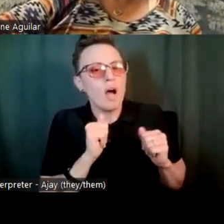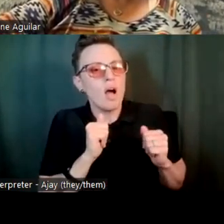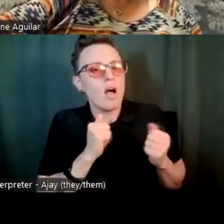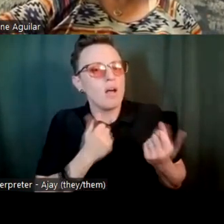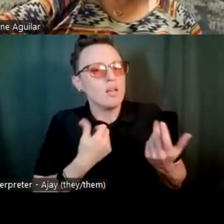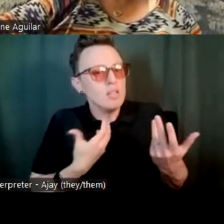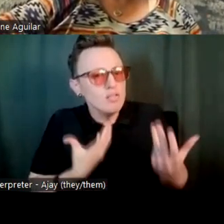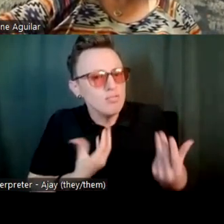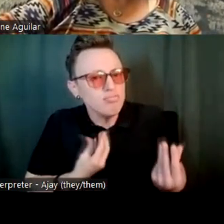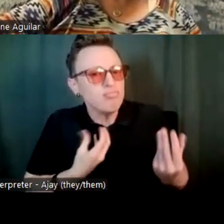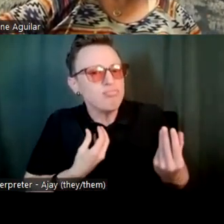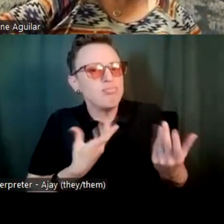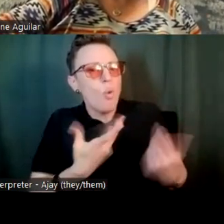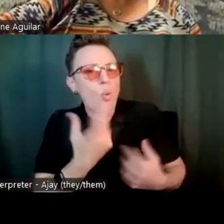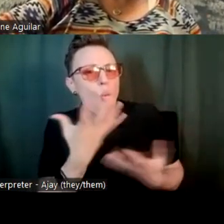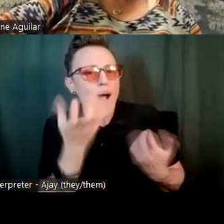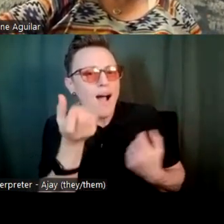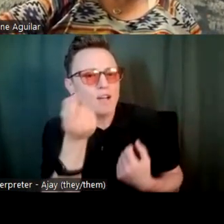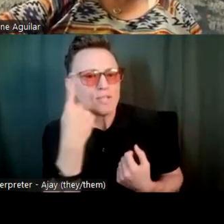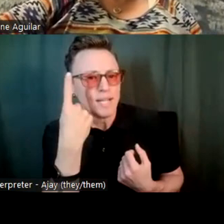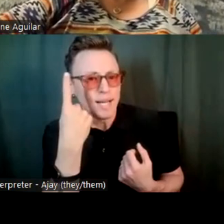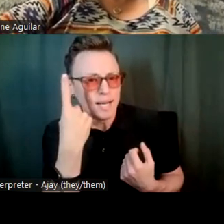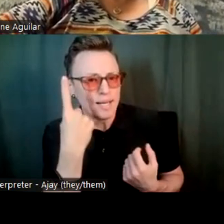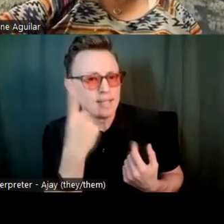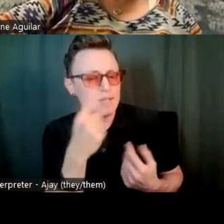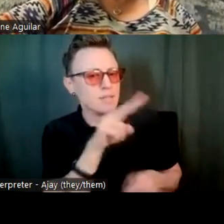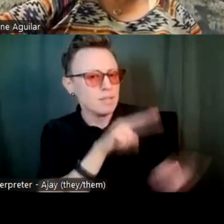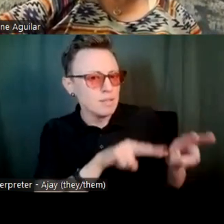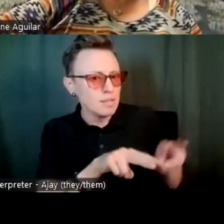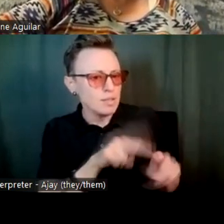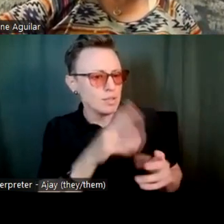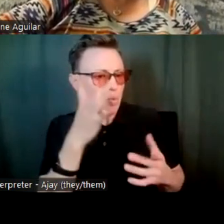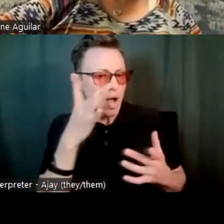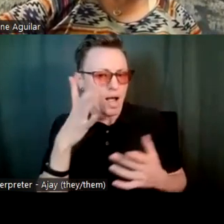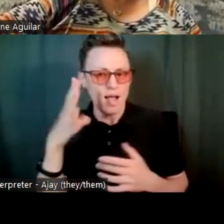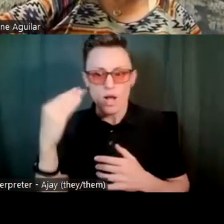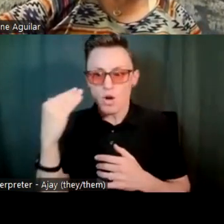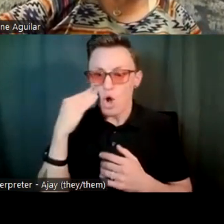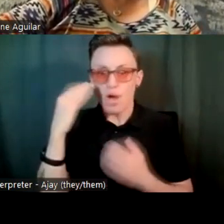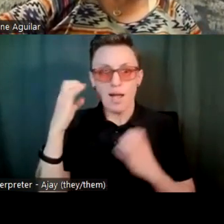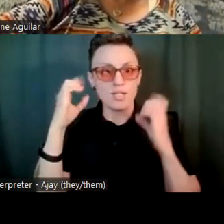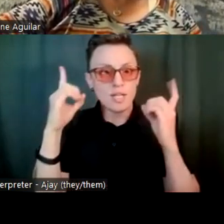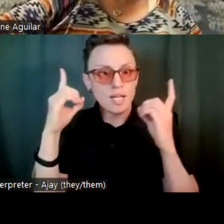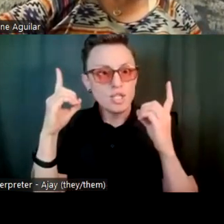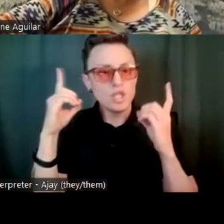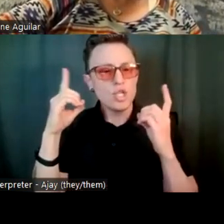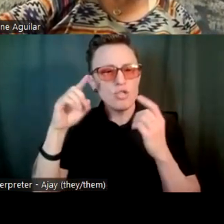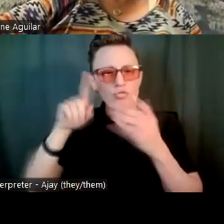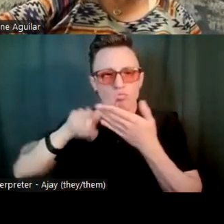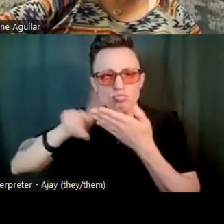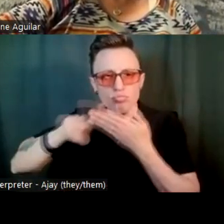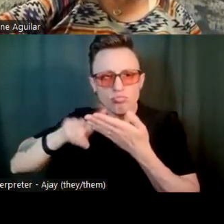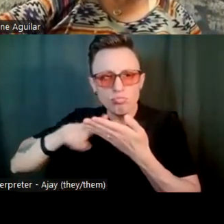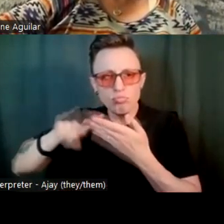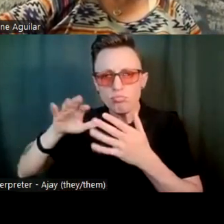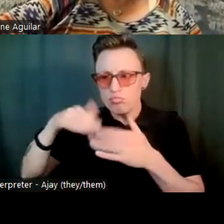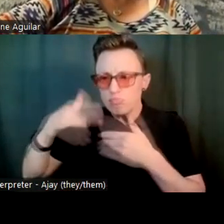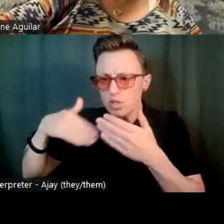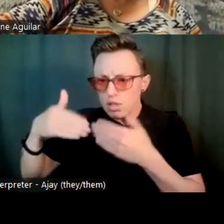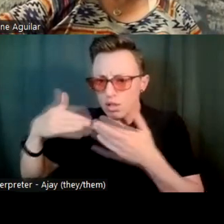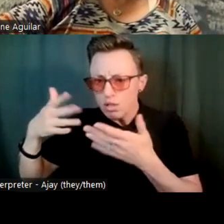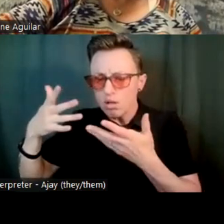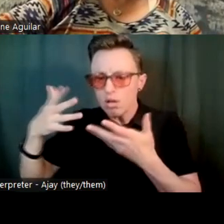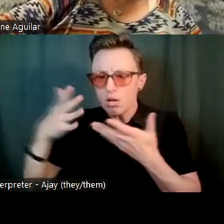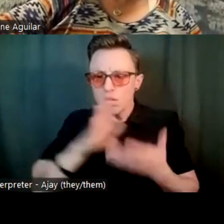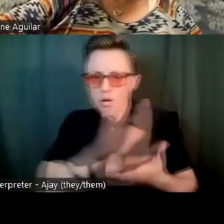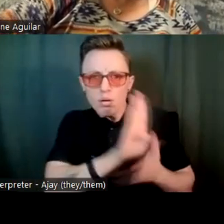understanding, because a lot of times, the knowledge or education leads you down a certain road, whereas understanding a person's